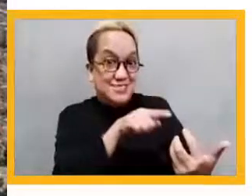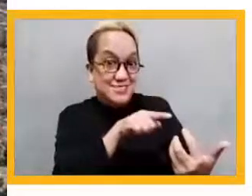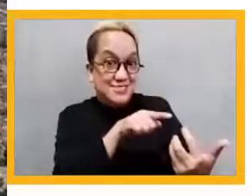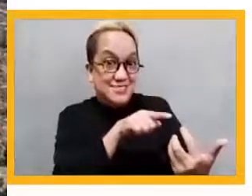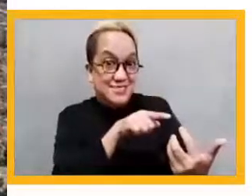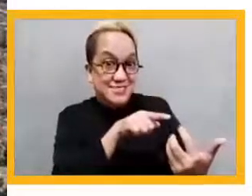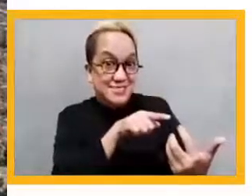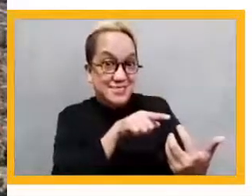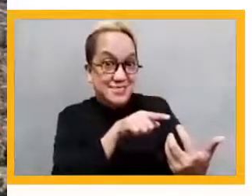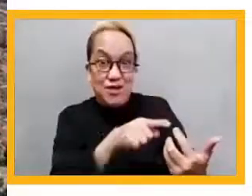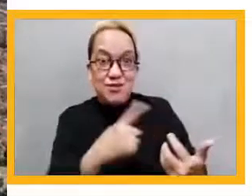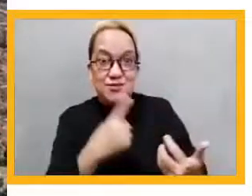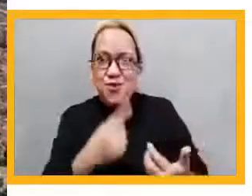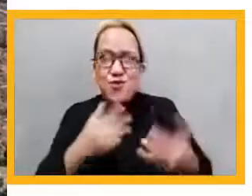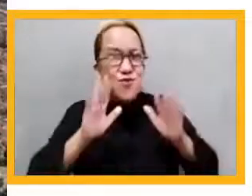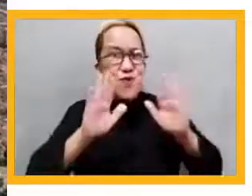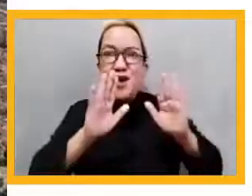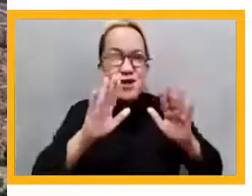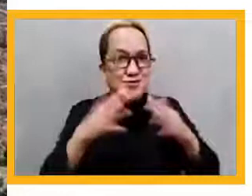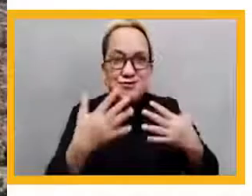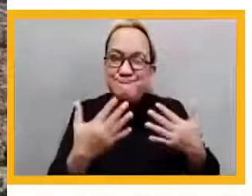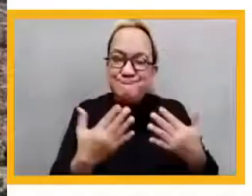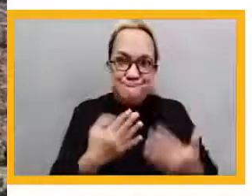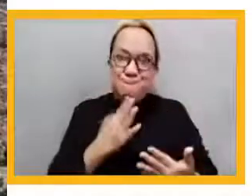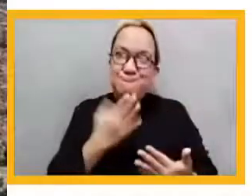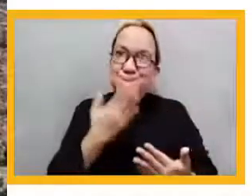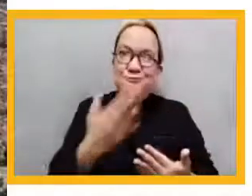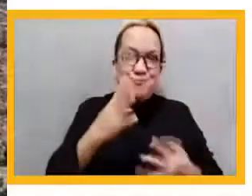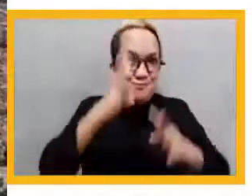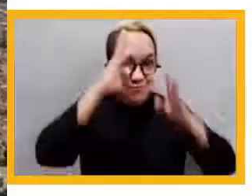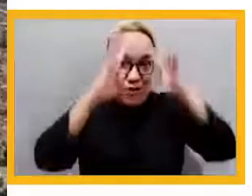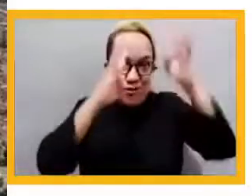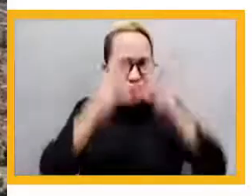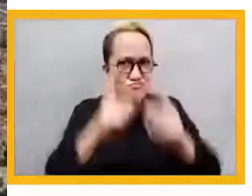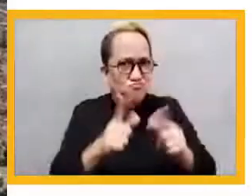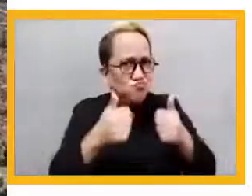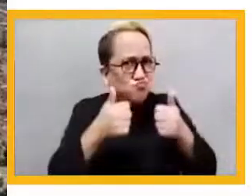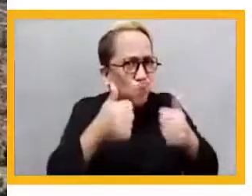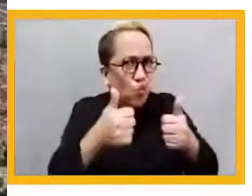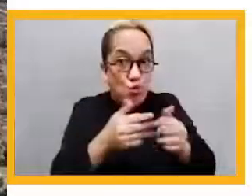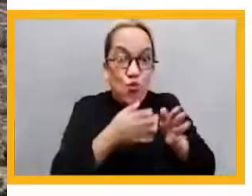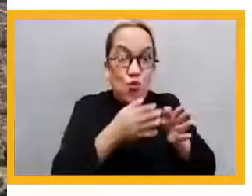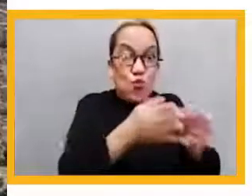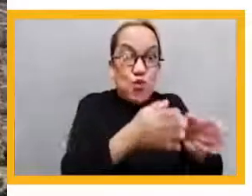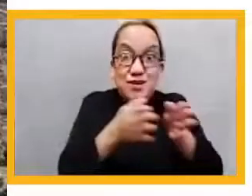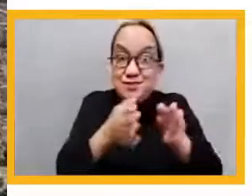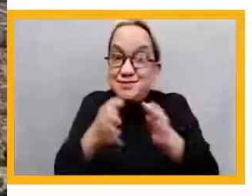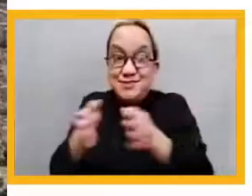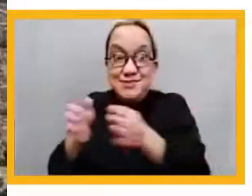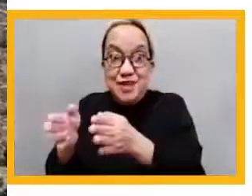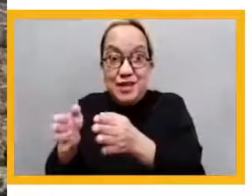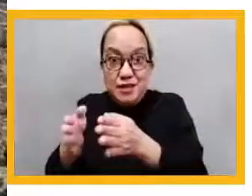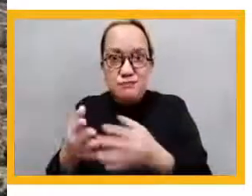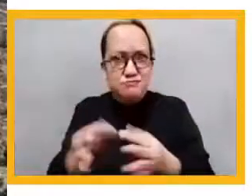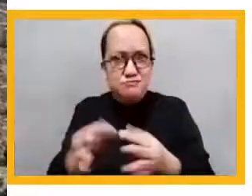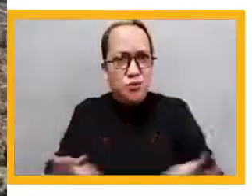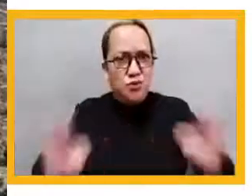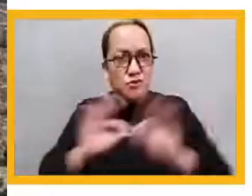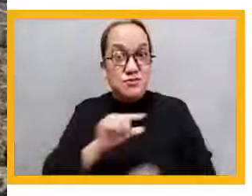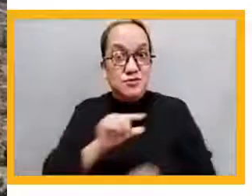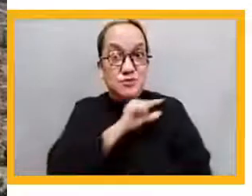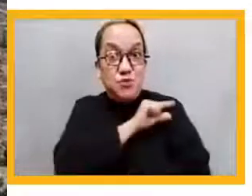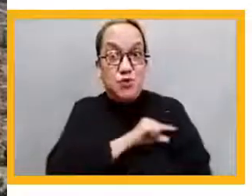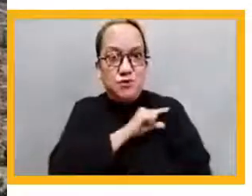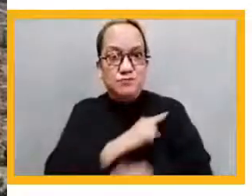pedagogues of the beginning of the century. But we wanted to ensure quality and equity for the most vulnerable children of Colombia.